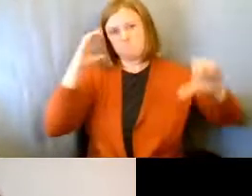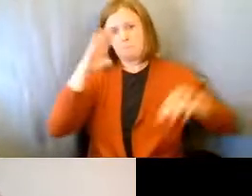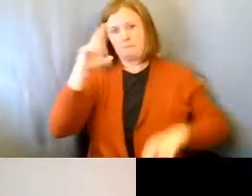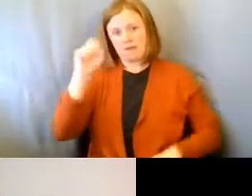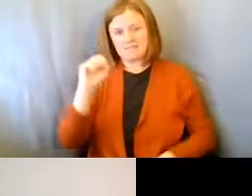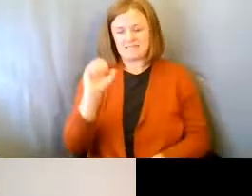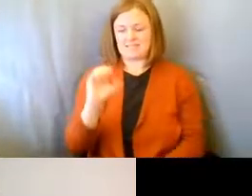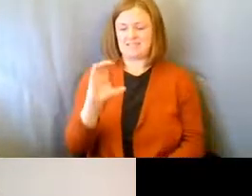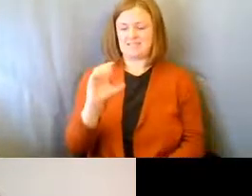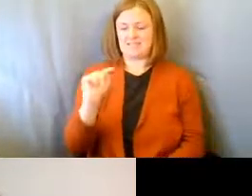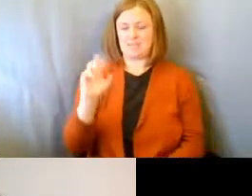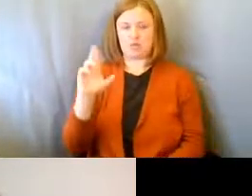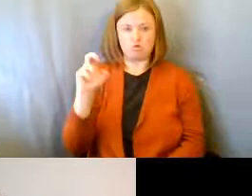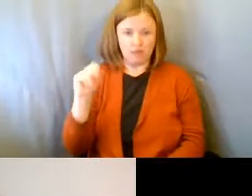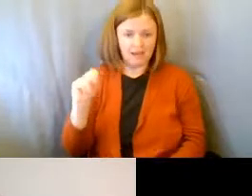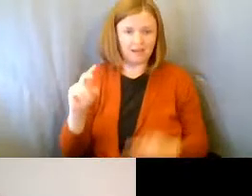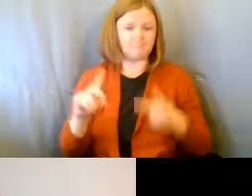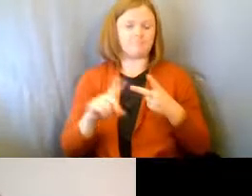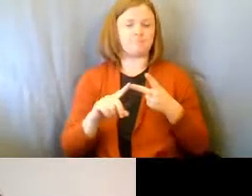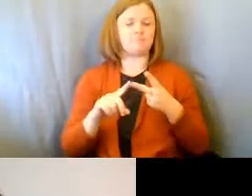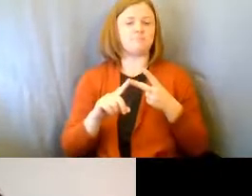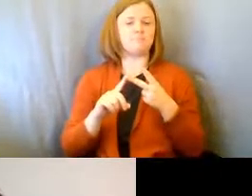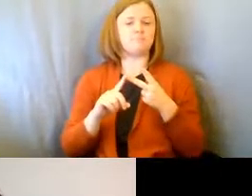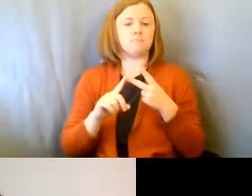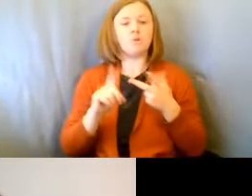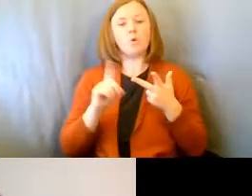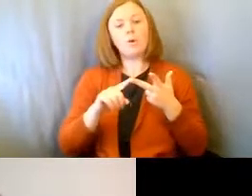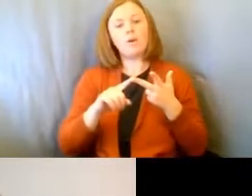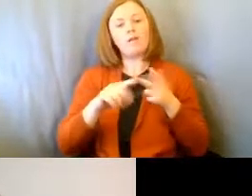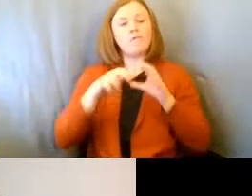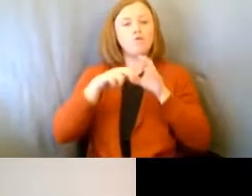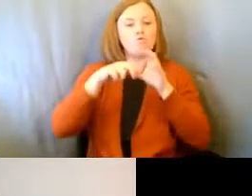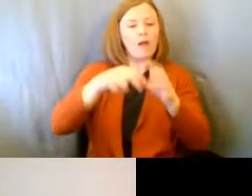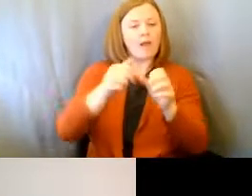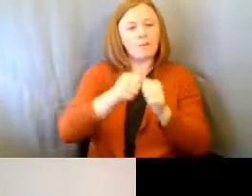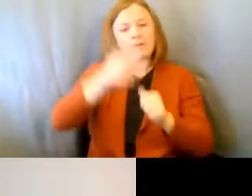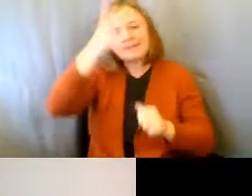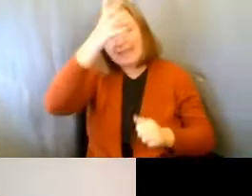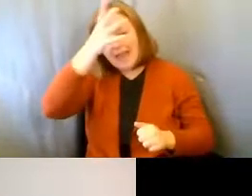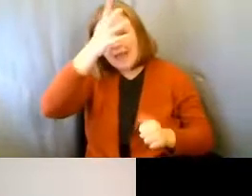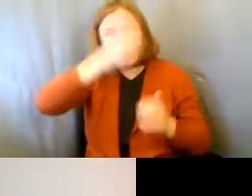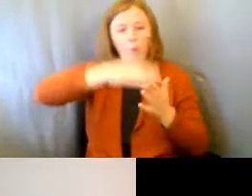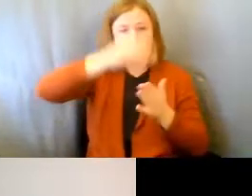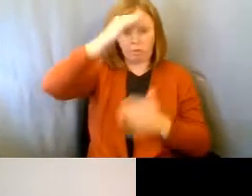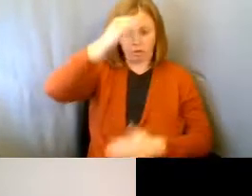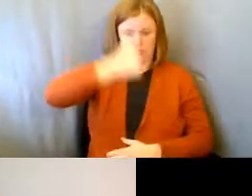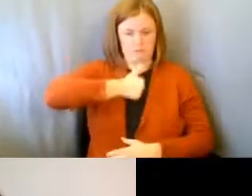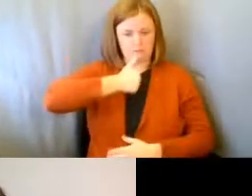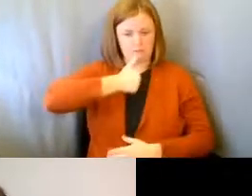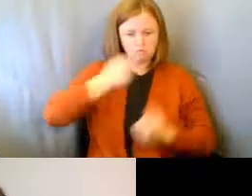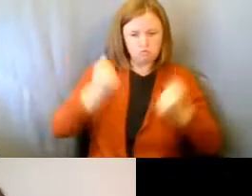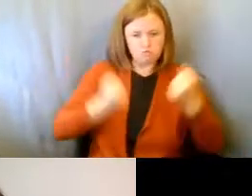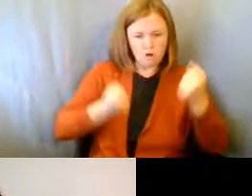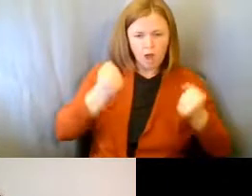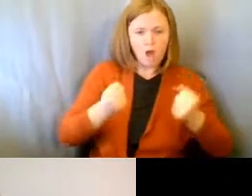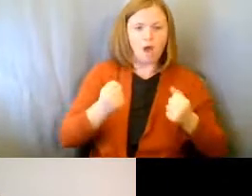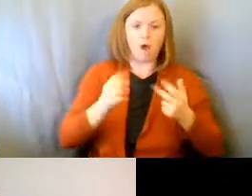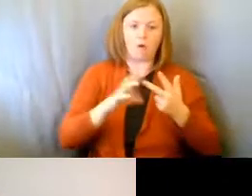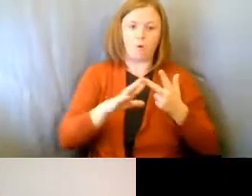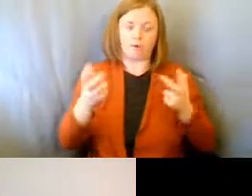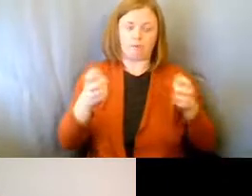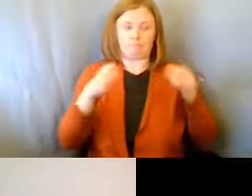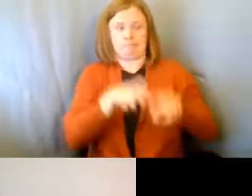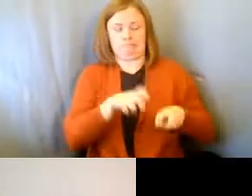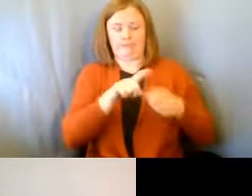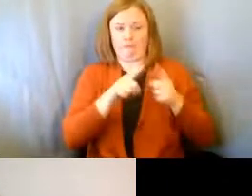-Tran. We have riding with dad or learning to drive yourself. Dear Lord, riding with